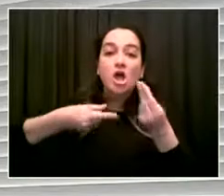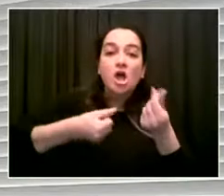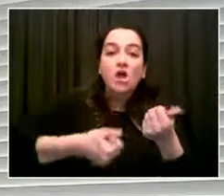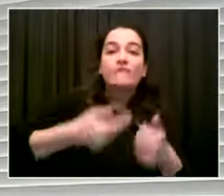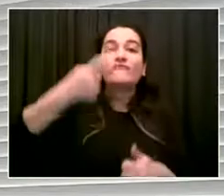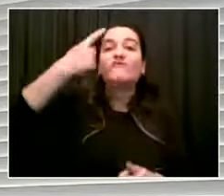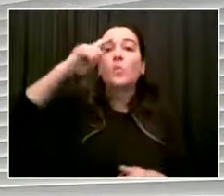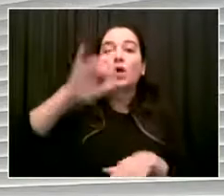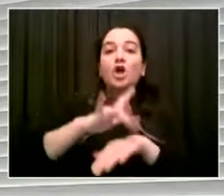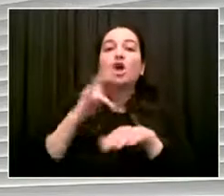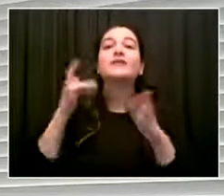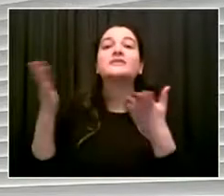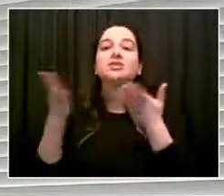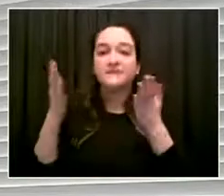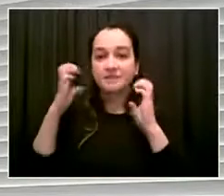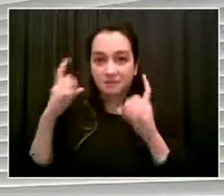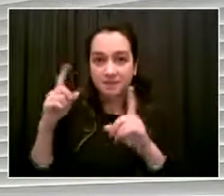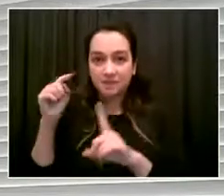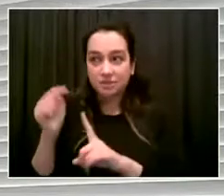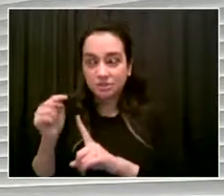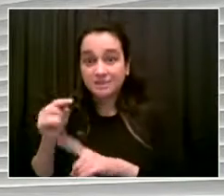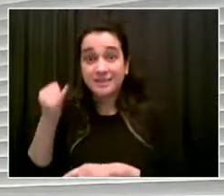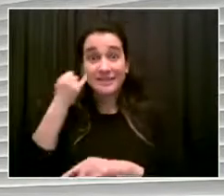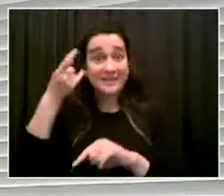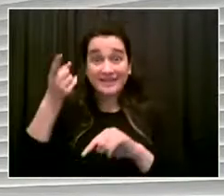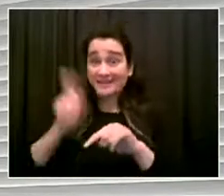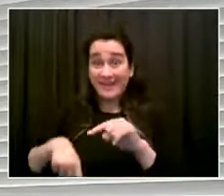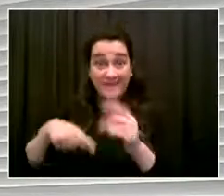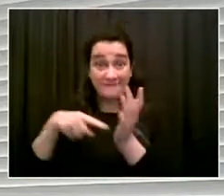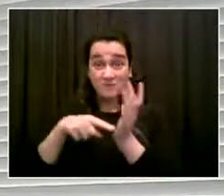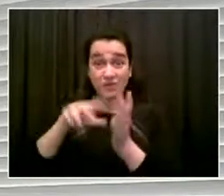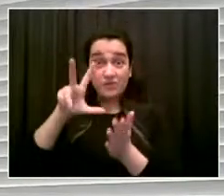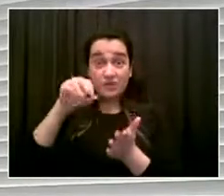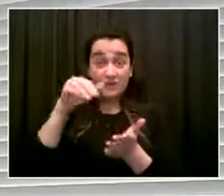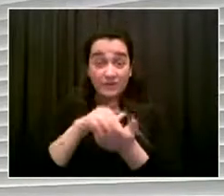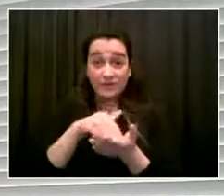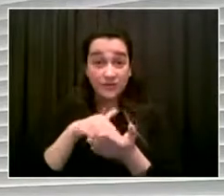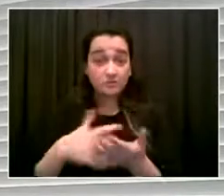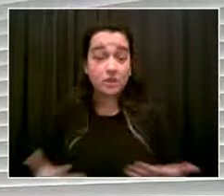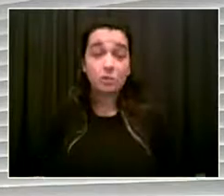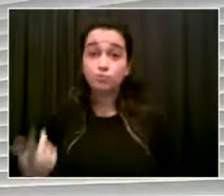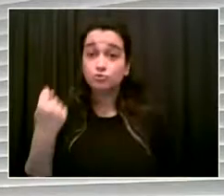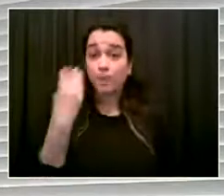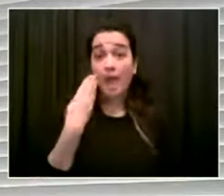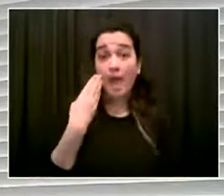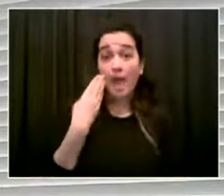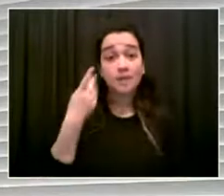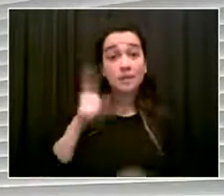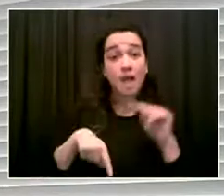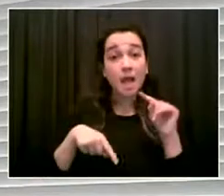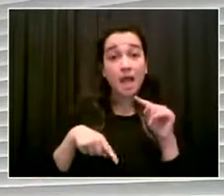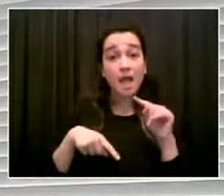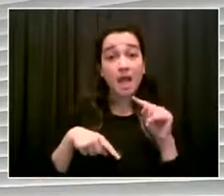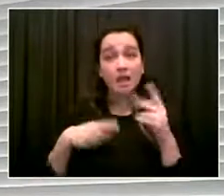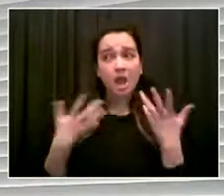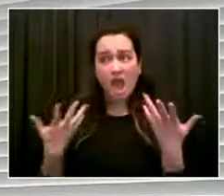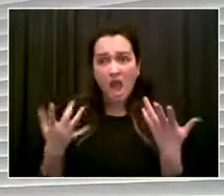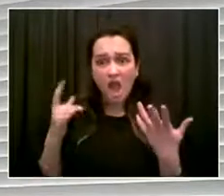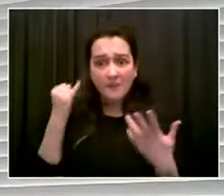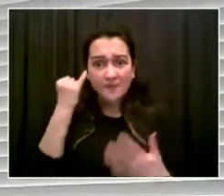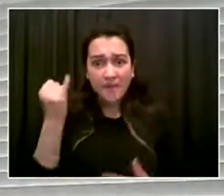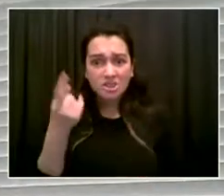giving every child the fair start that they deserve. Right here I have a map